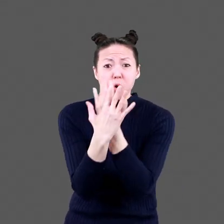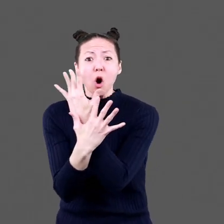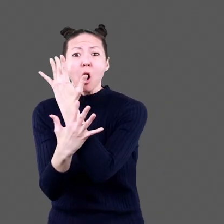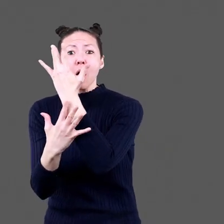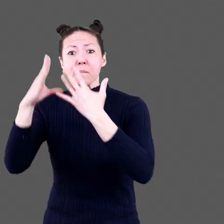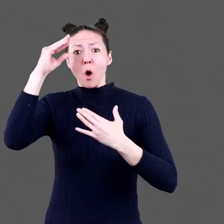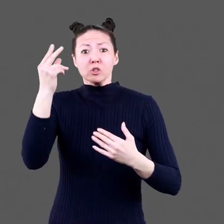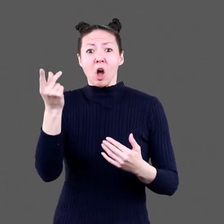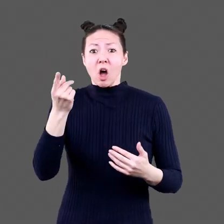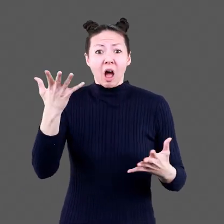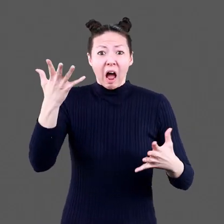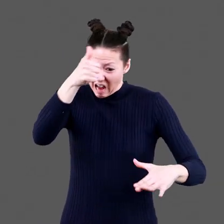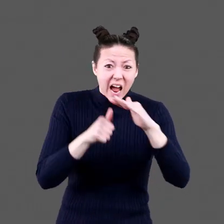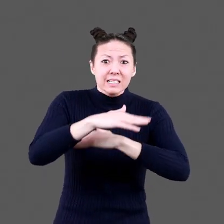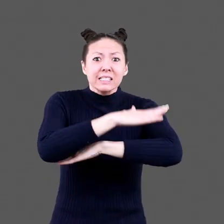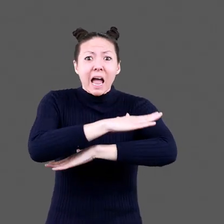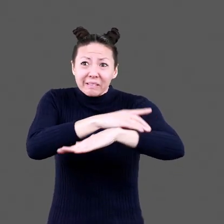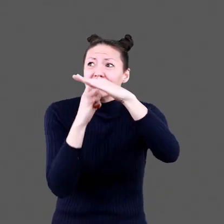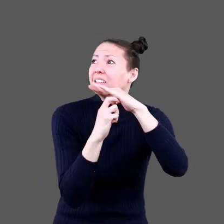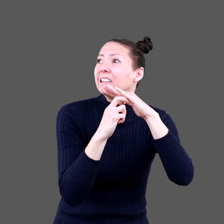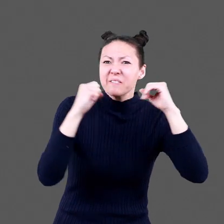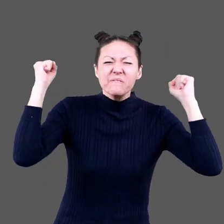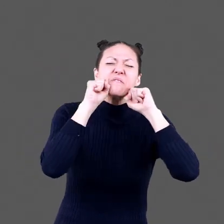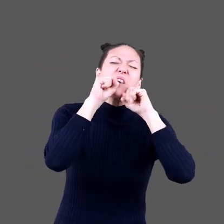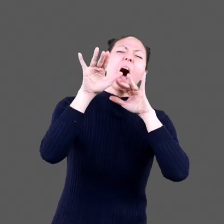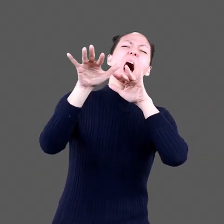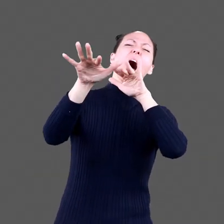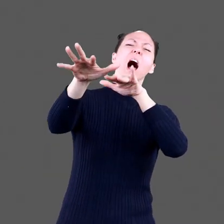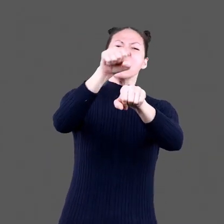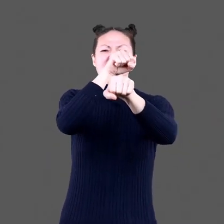to the ceiling The boy and dog hide under a table